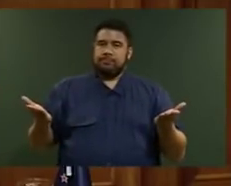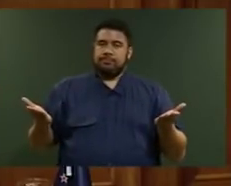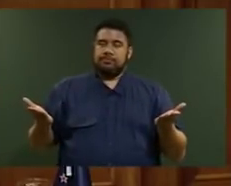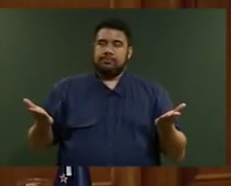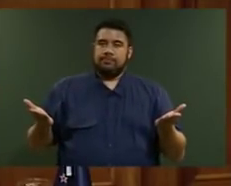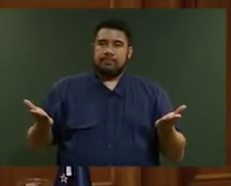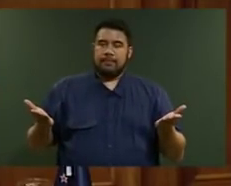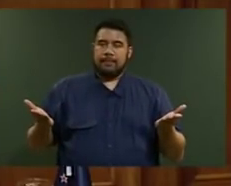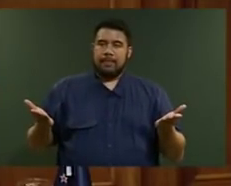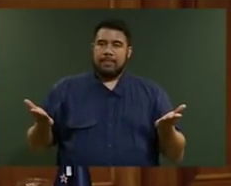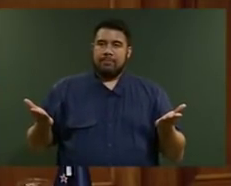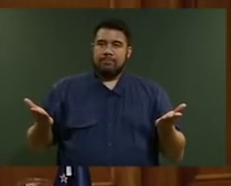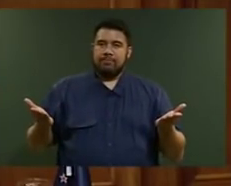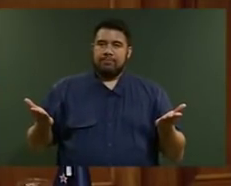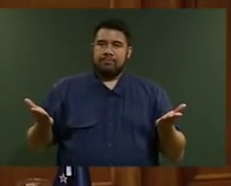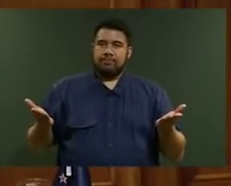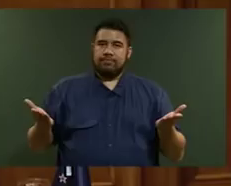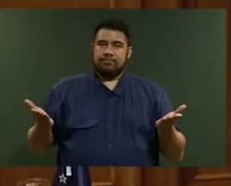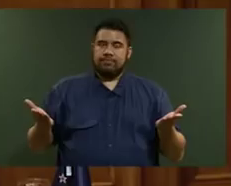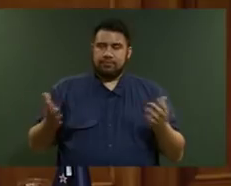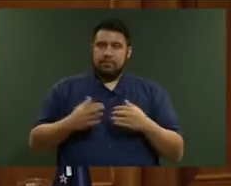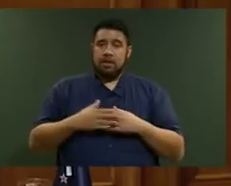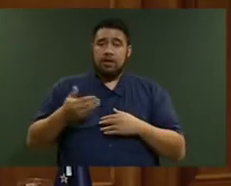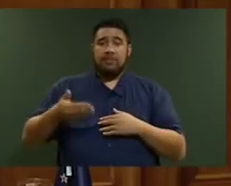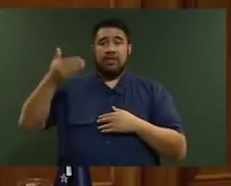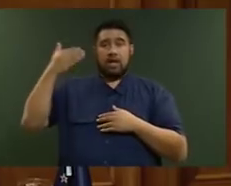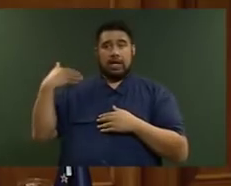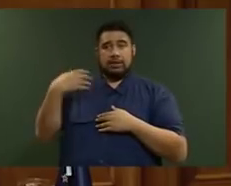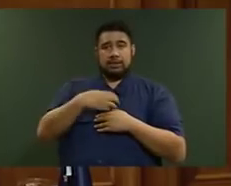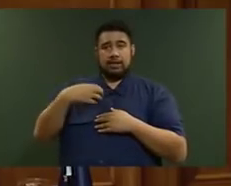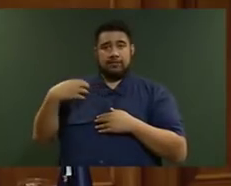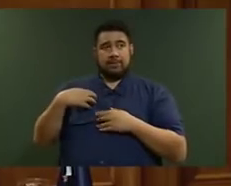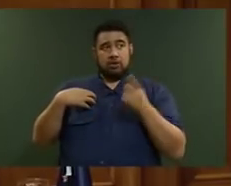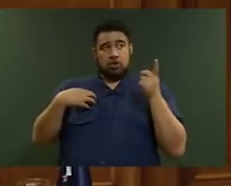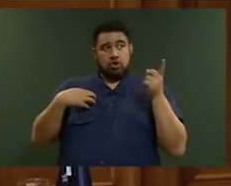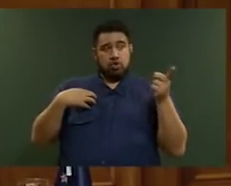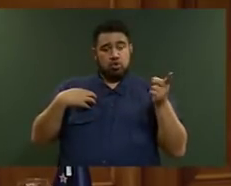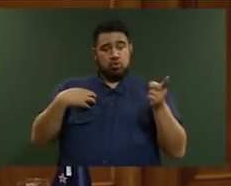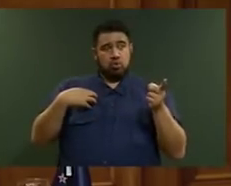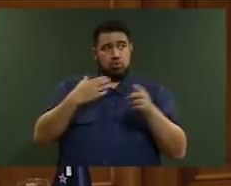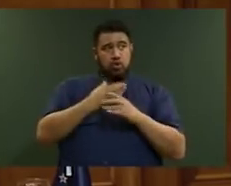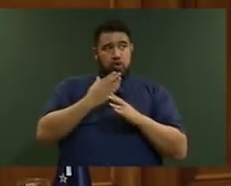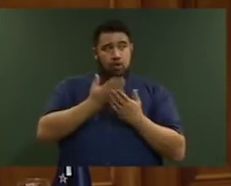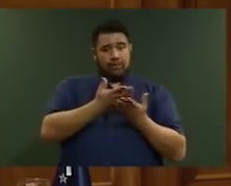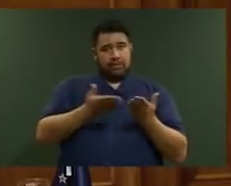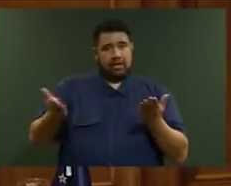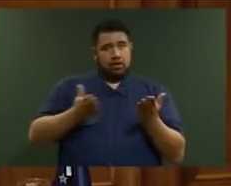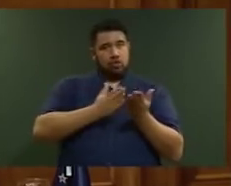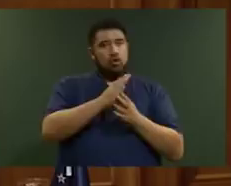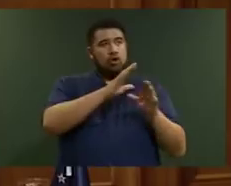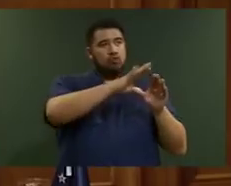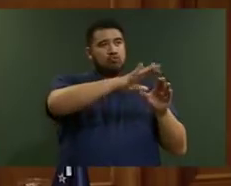that have been provided by the work done by the last regime through regional action plans and some indeed